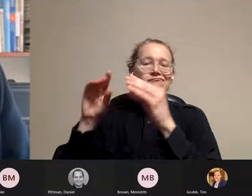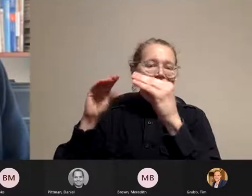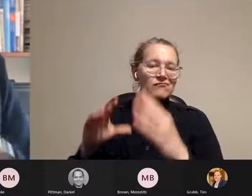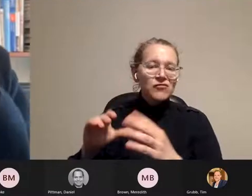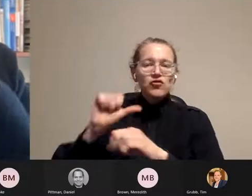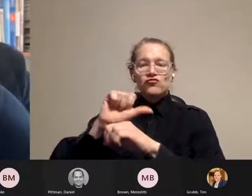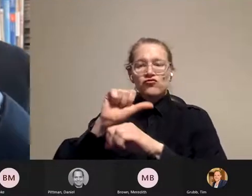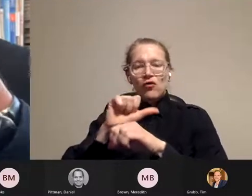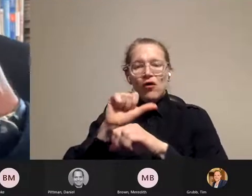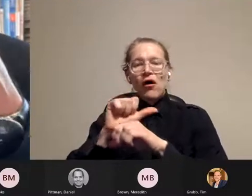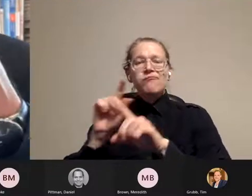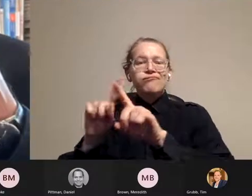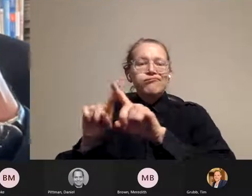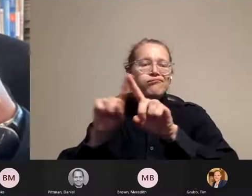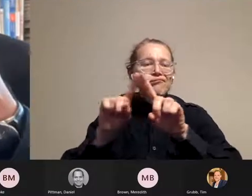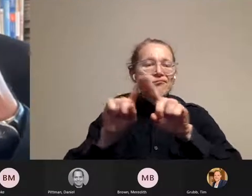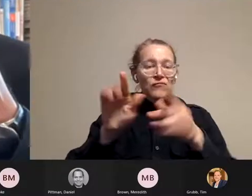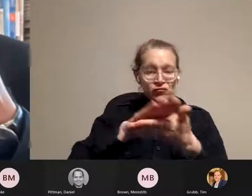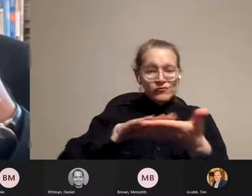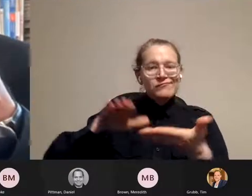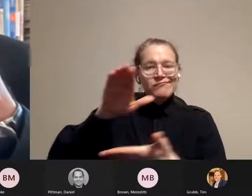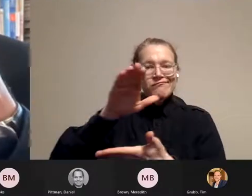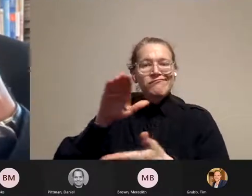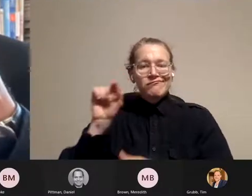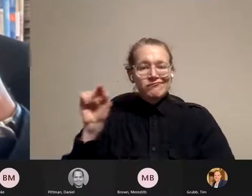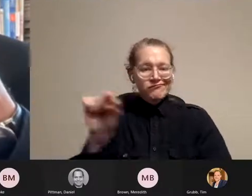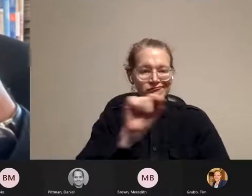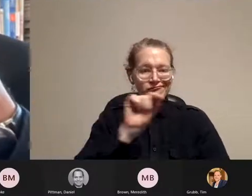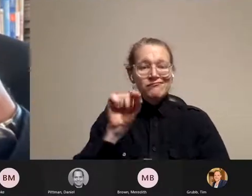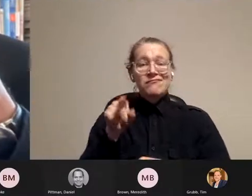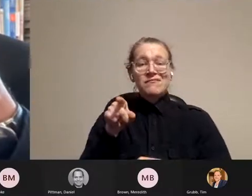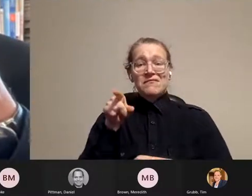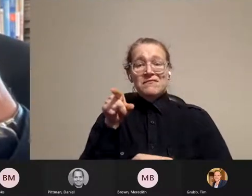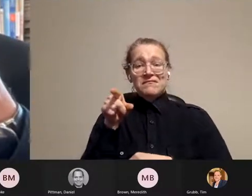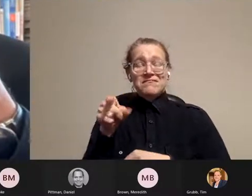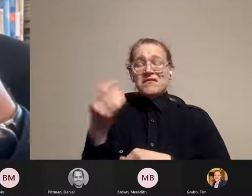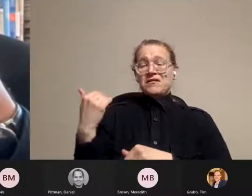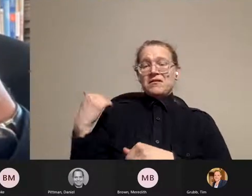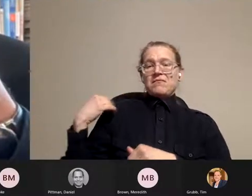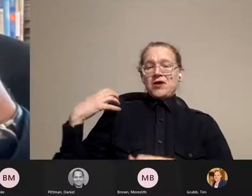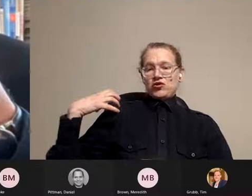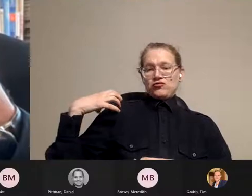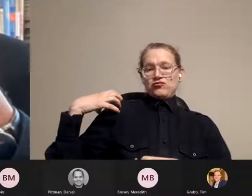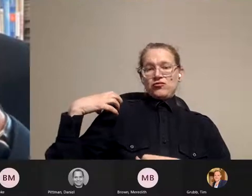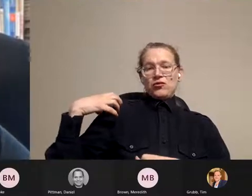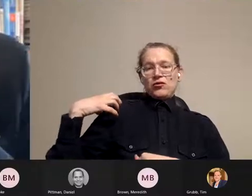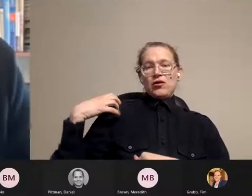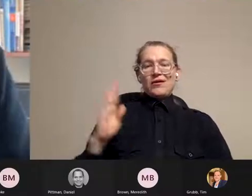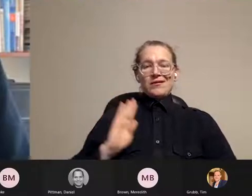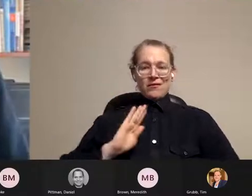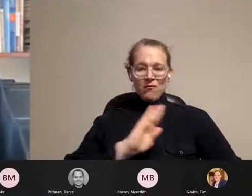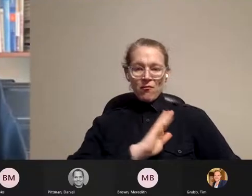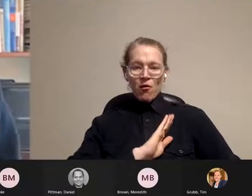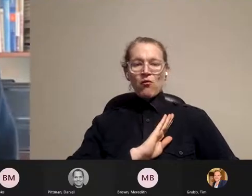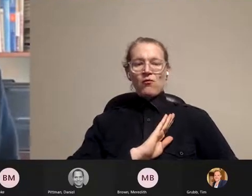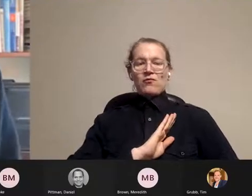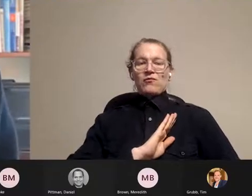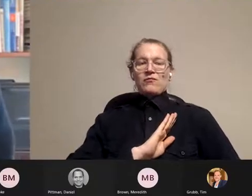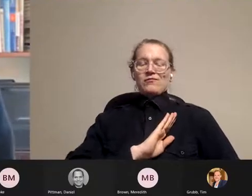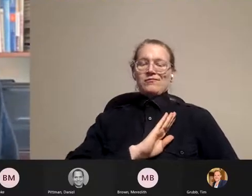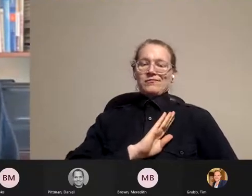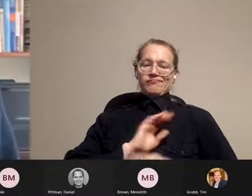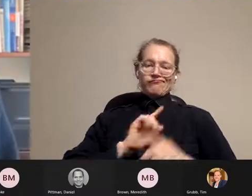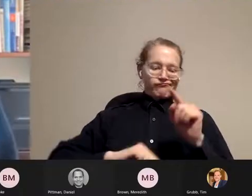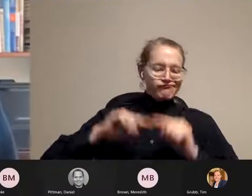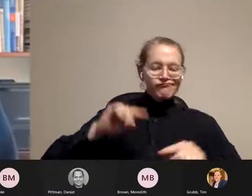Michigan, and the New York Academy of Medicine. He's also a past chair of board of the associations of schools of programs of